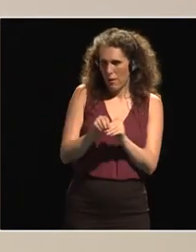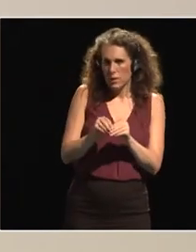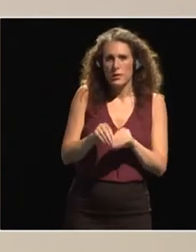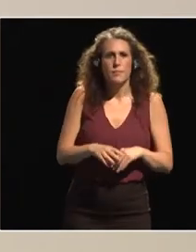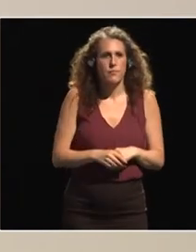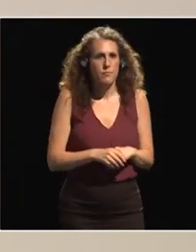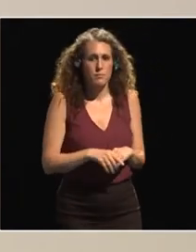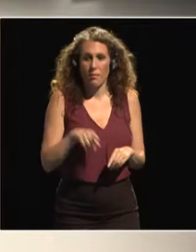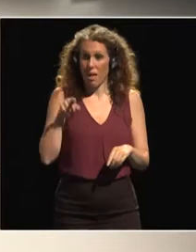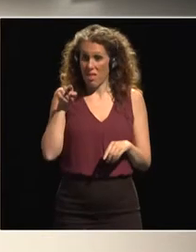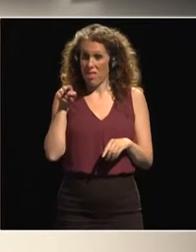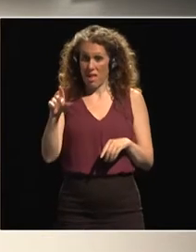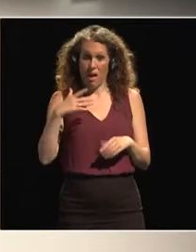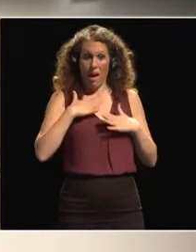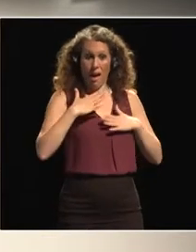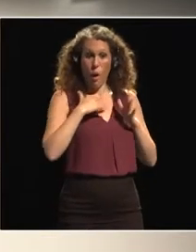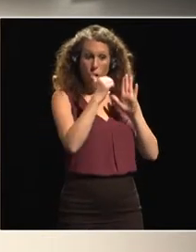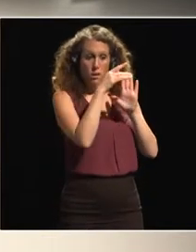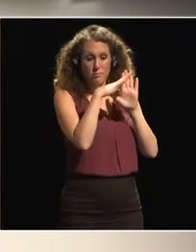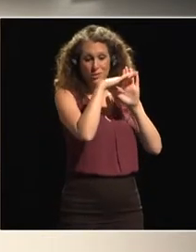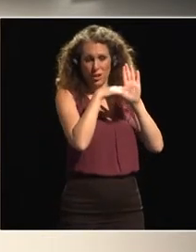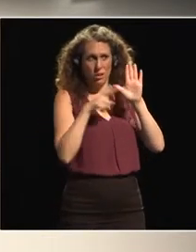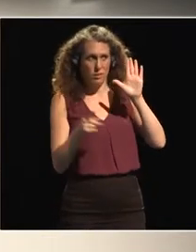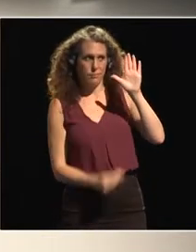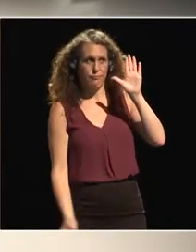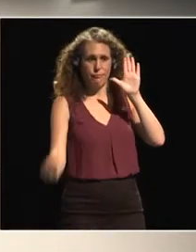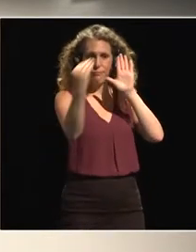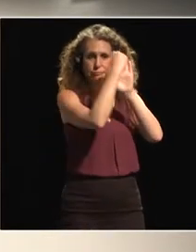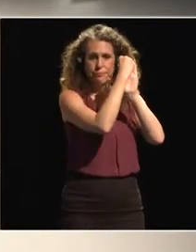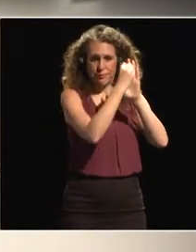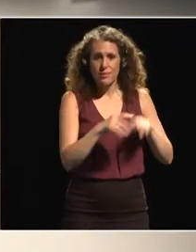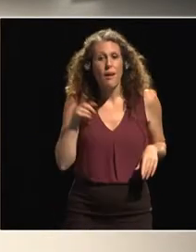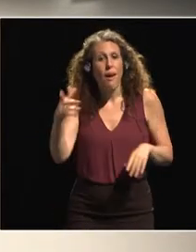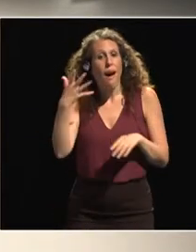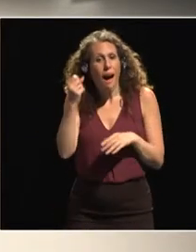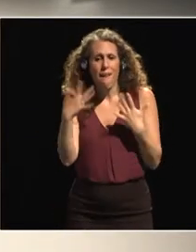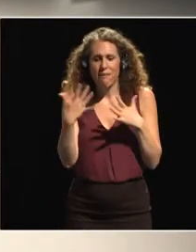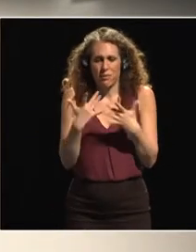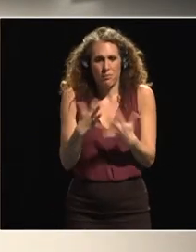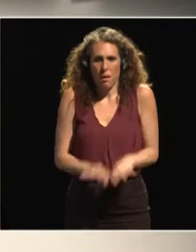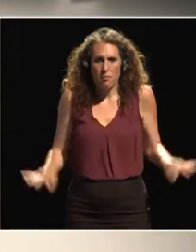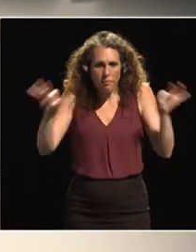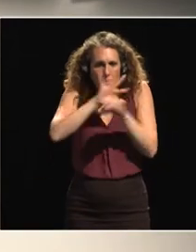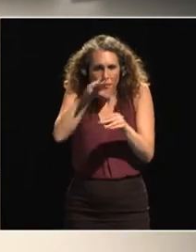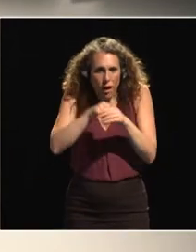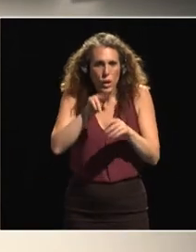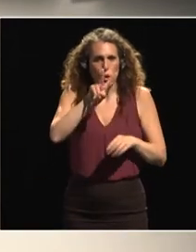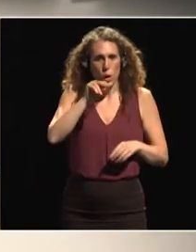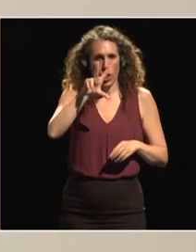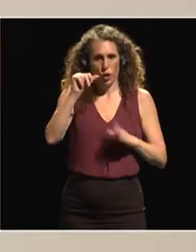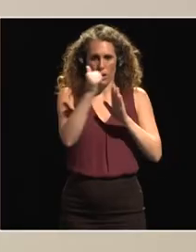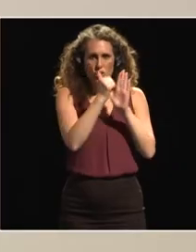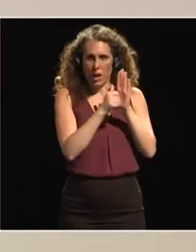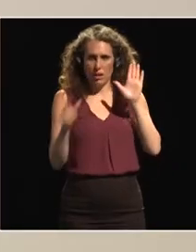high on our joint agenda agriculture as you know plays a substantial part in the 2030 agenda